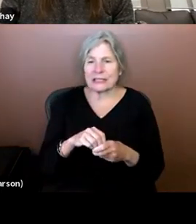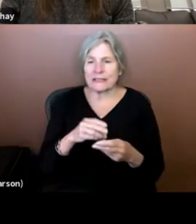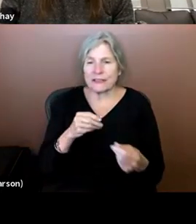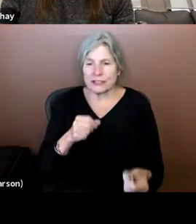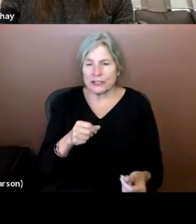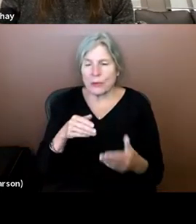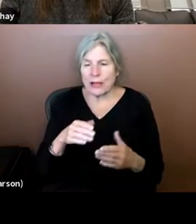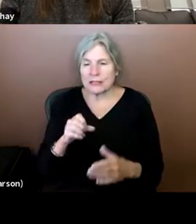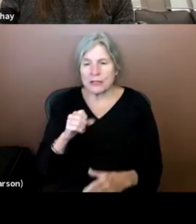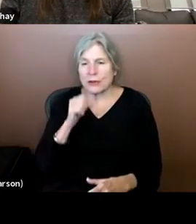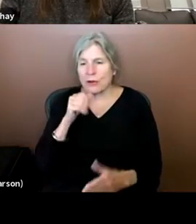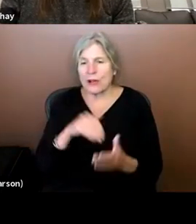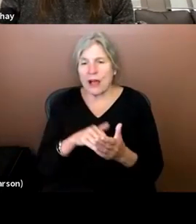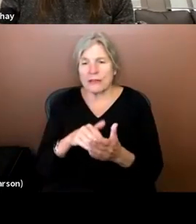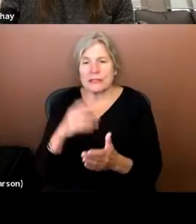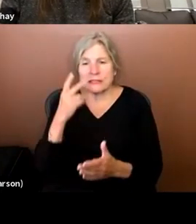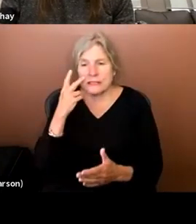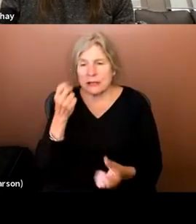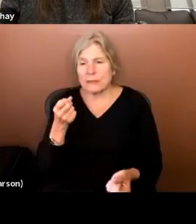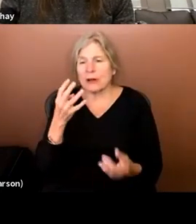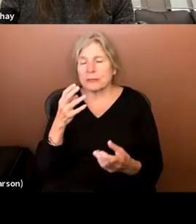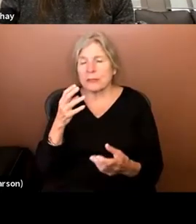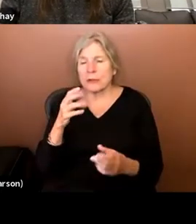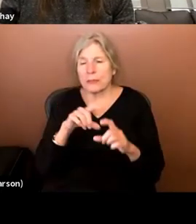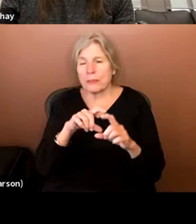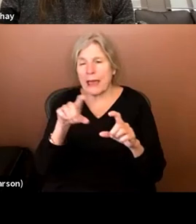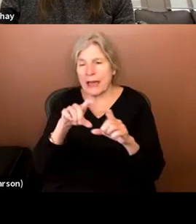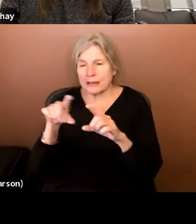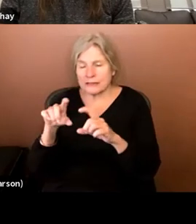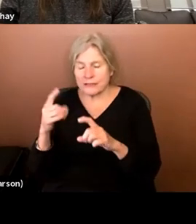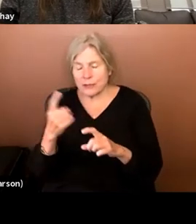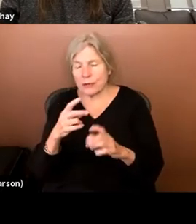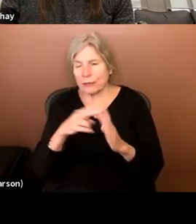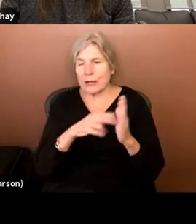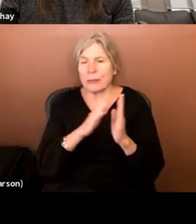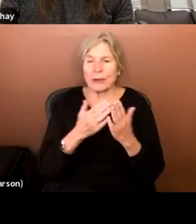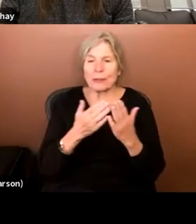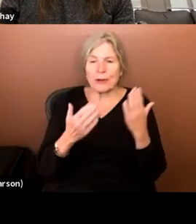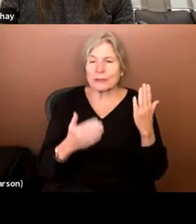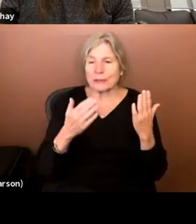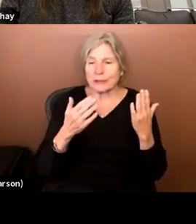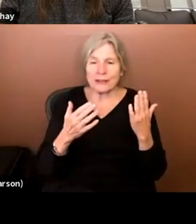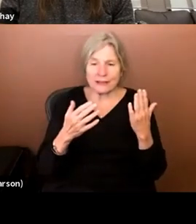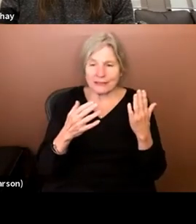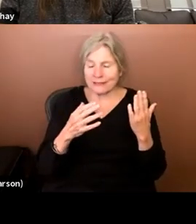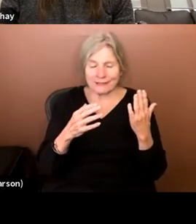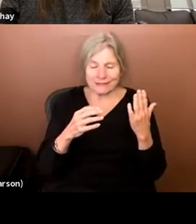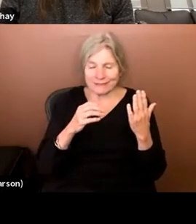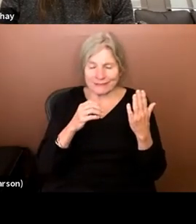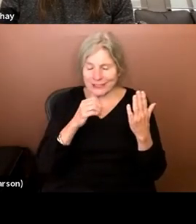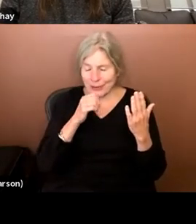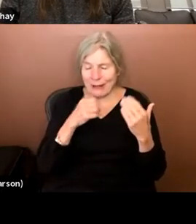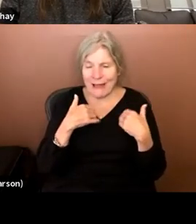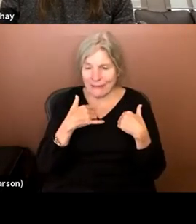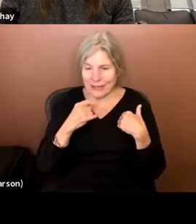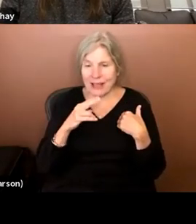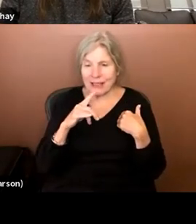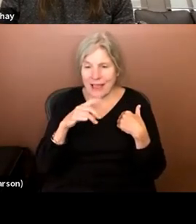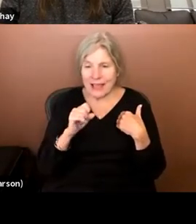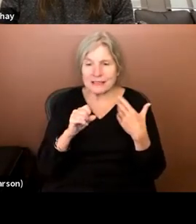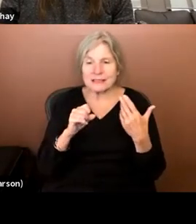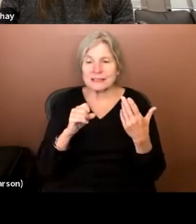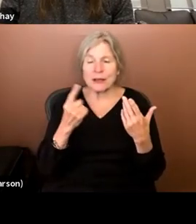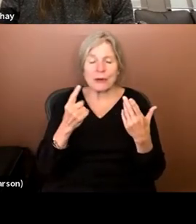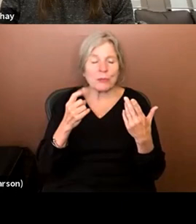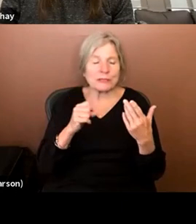just like you don't often see multiple panels of someone reading a book, I think it is probably unlikely unless the subject of the work was on learning braille